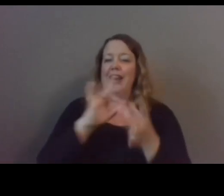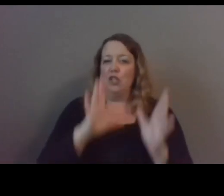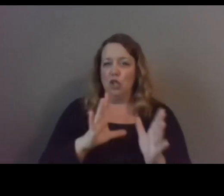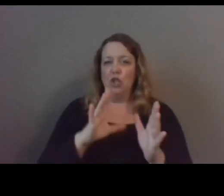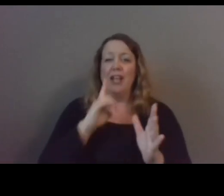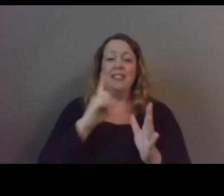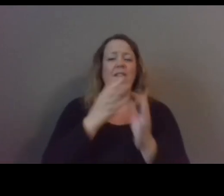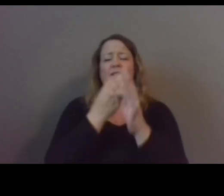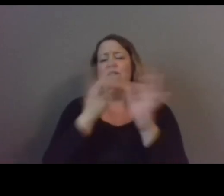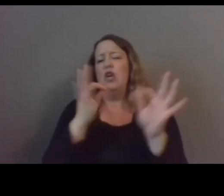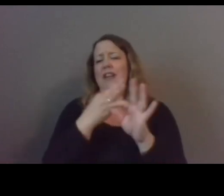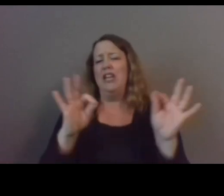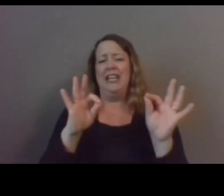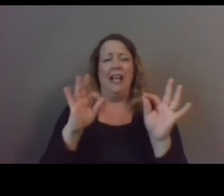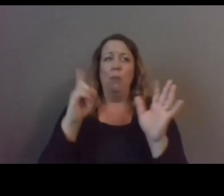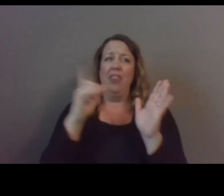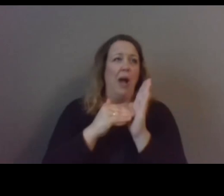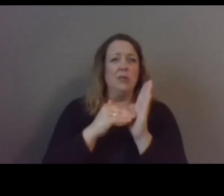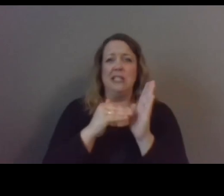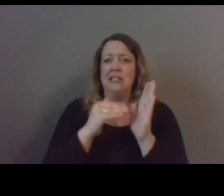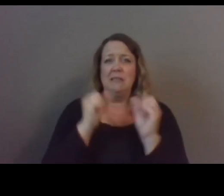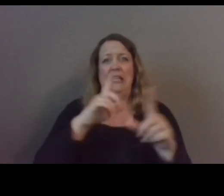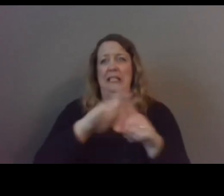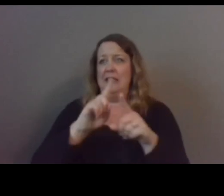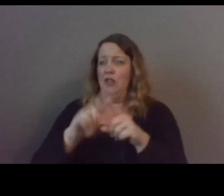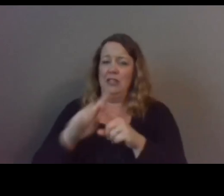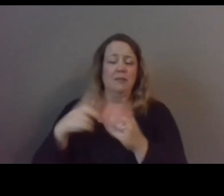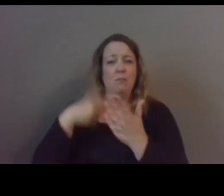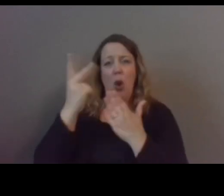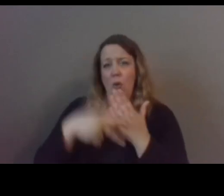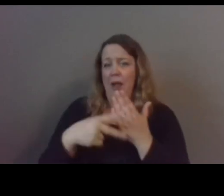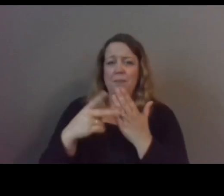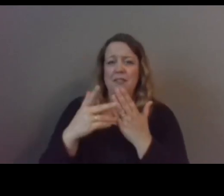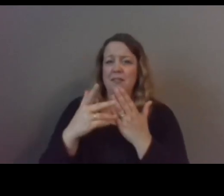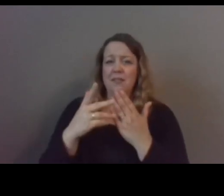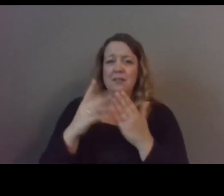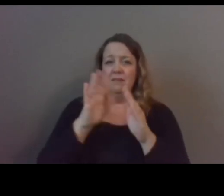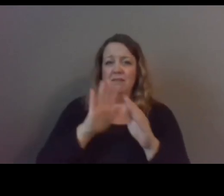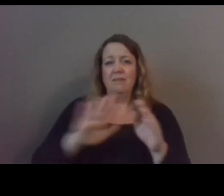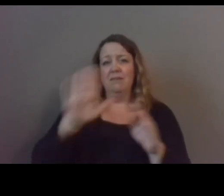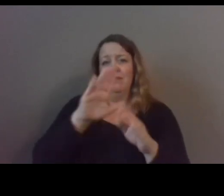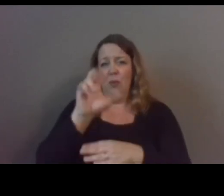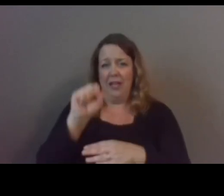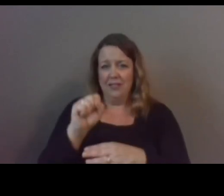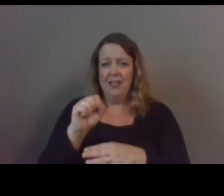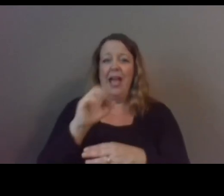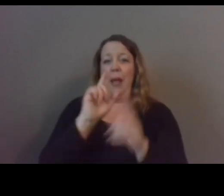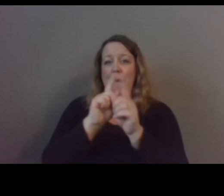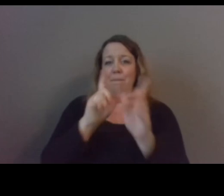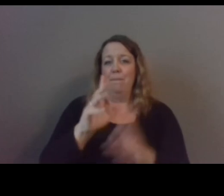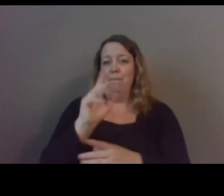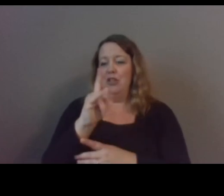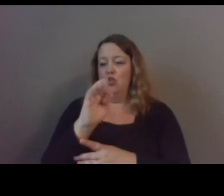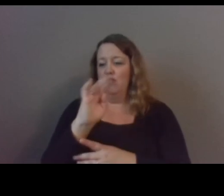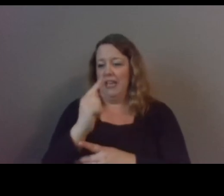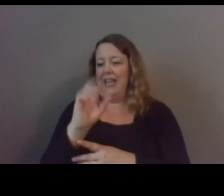thousands and thousands of mentoring programs across the country you can find that on our website at mentoring.org thank you so much